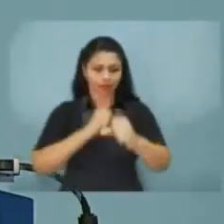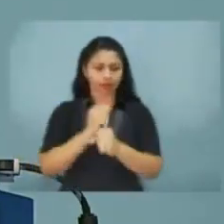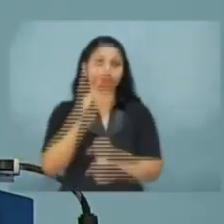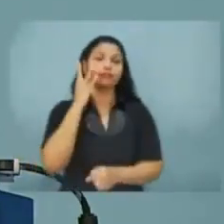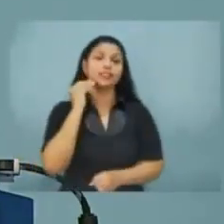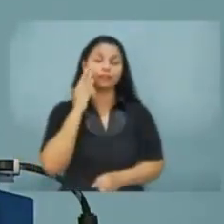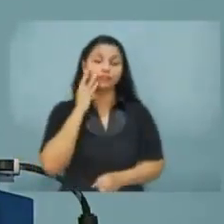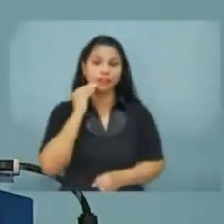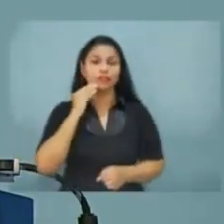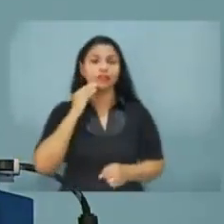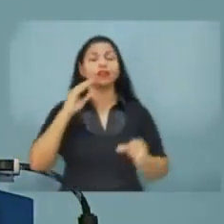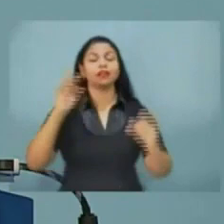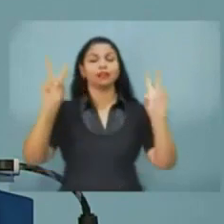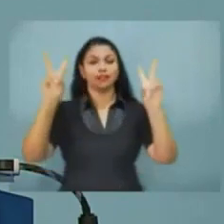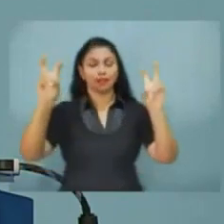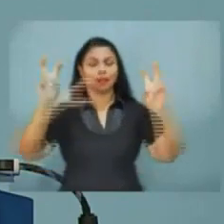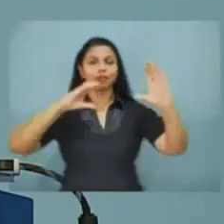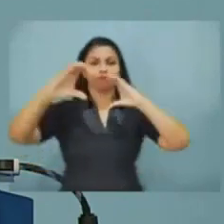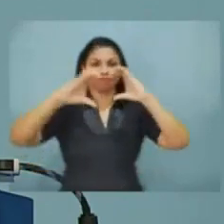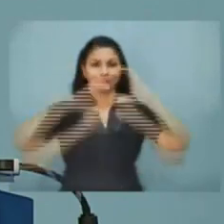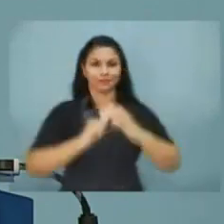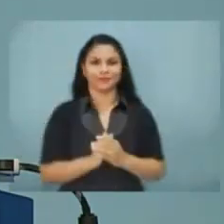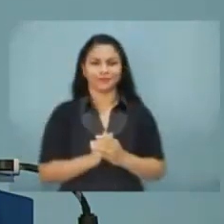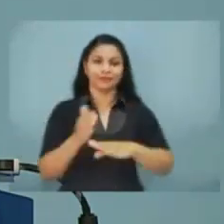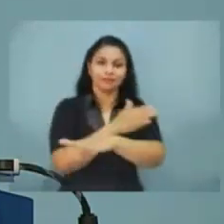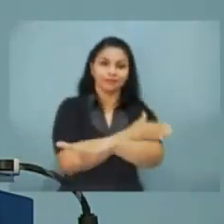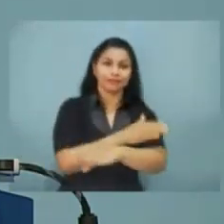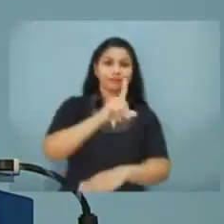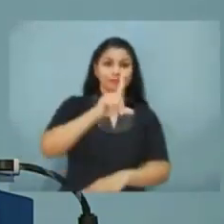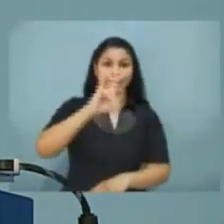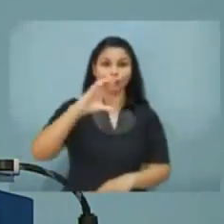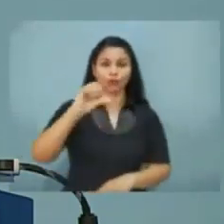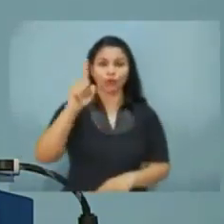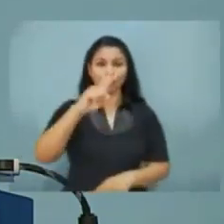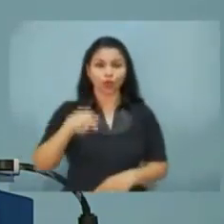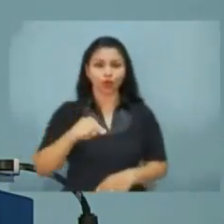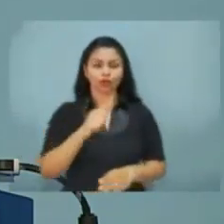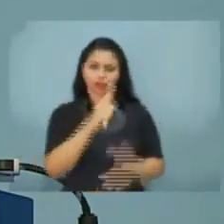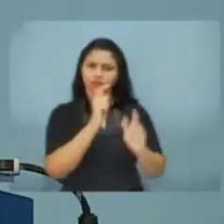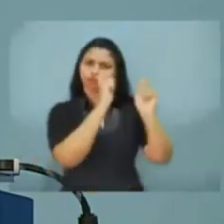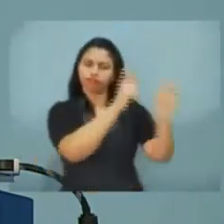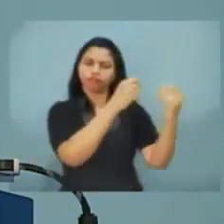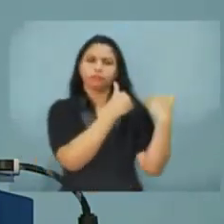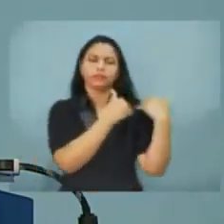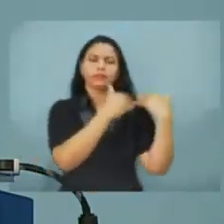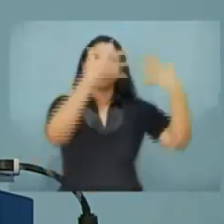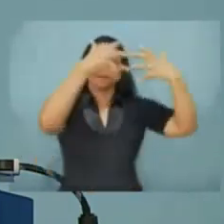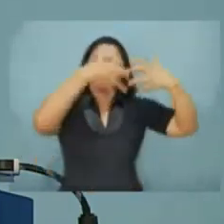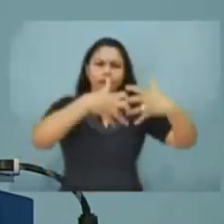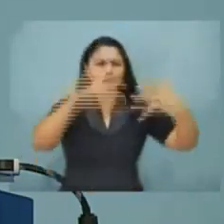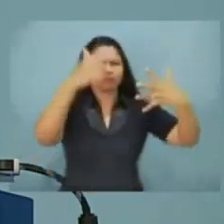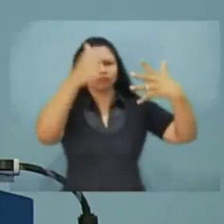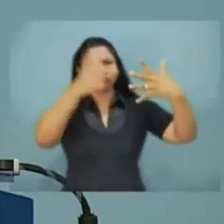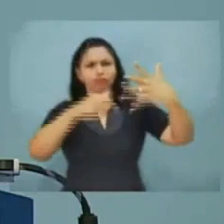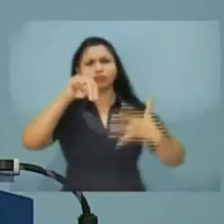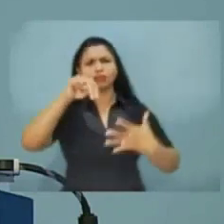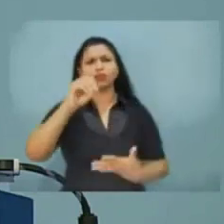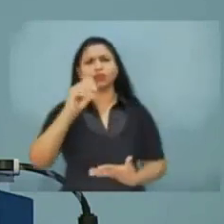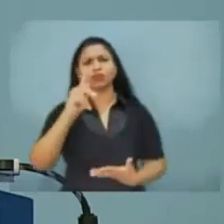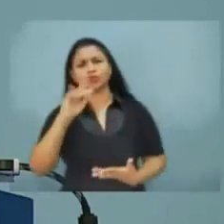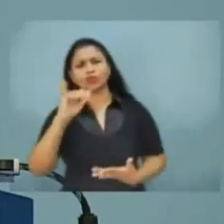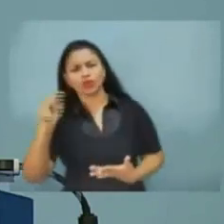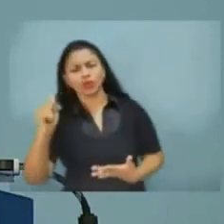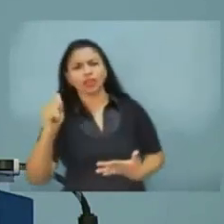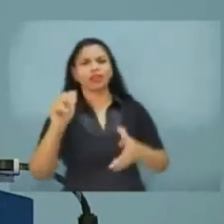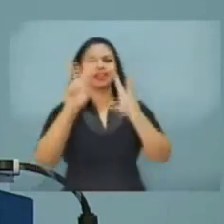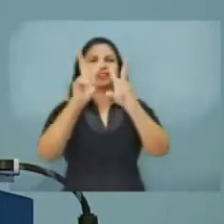telecommunications sector. Prior to that, Lucas occupied different positions in companies such as Ericsson Nokia, and in the